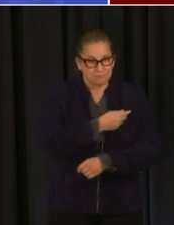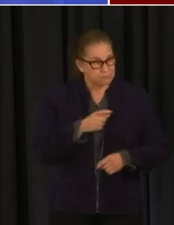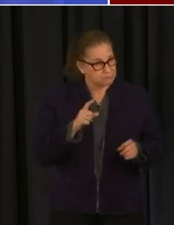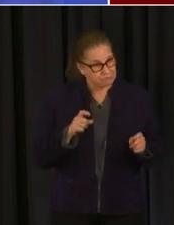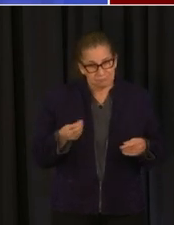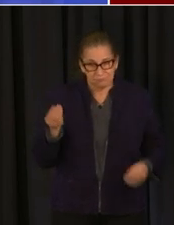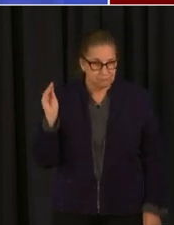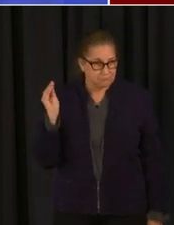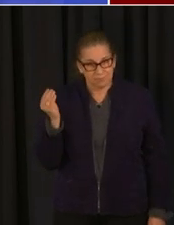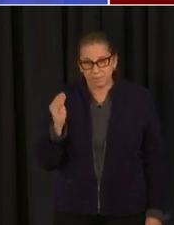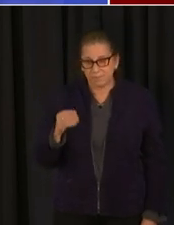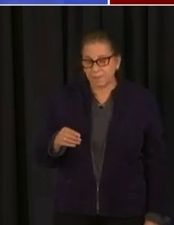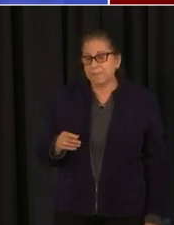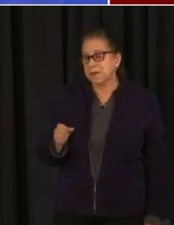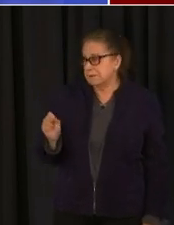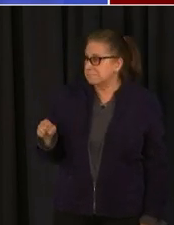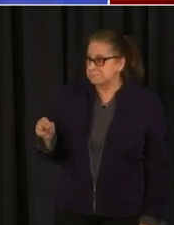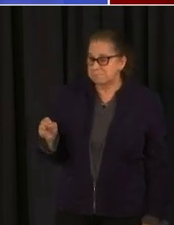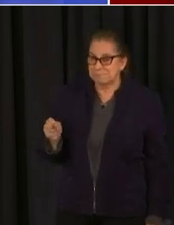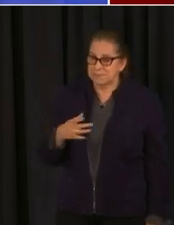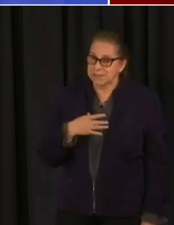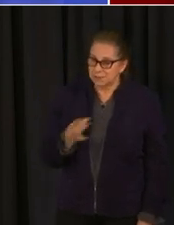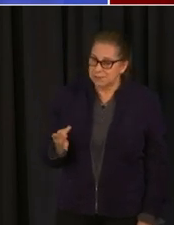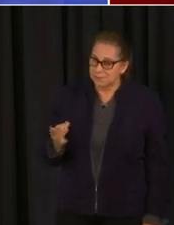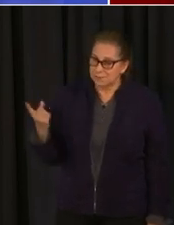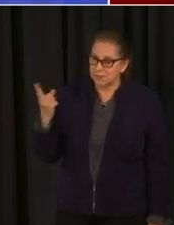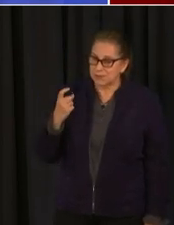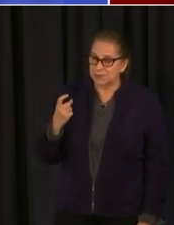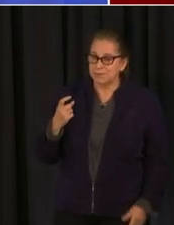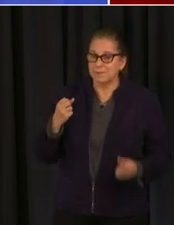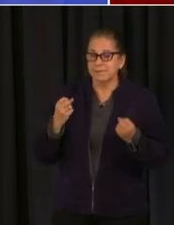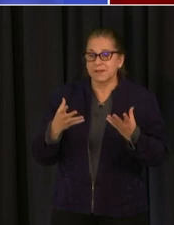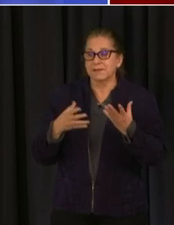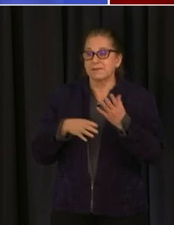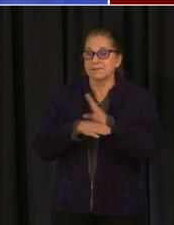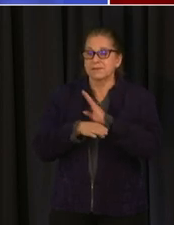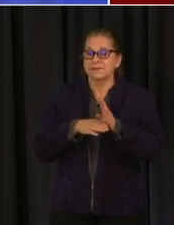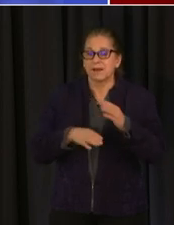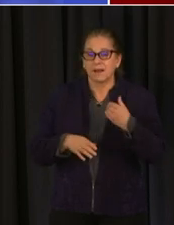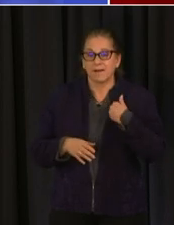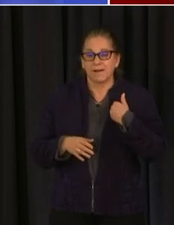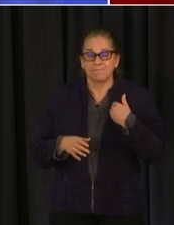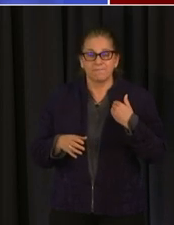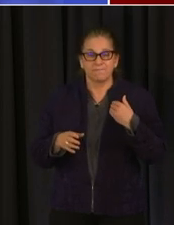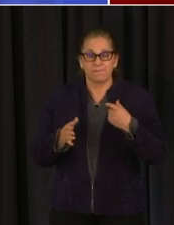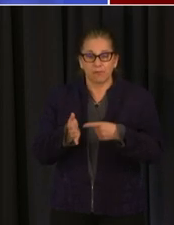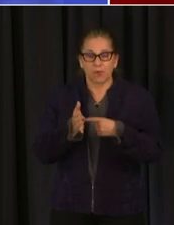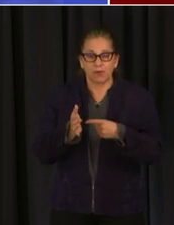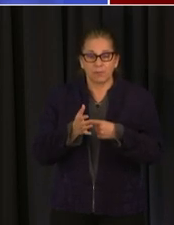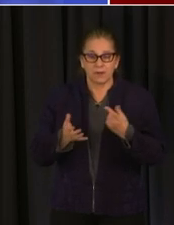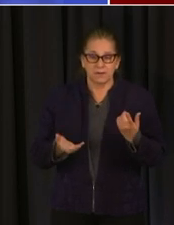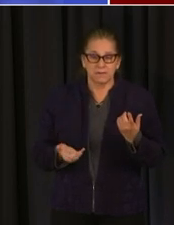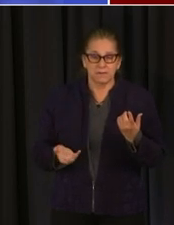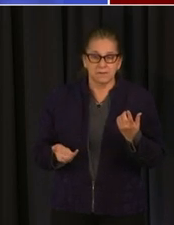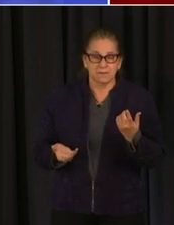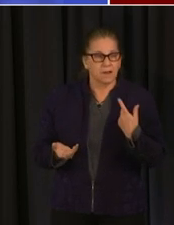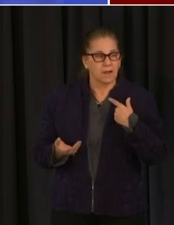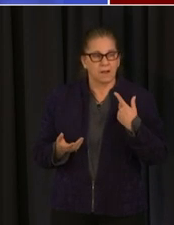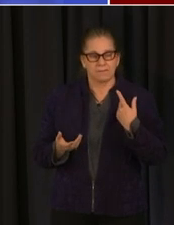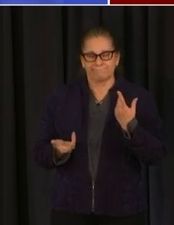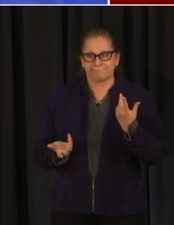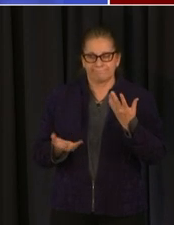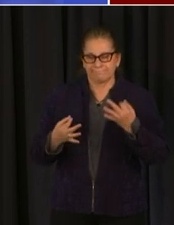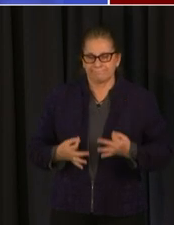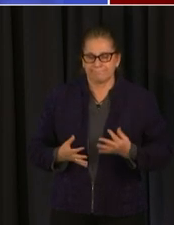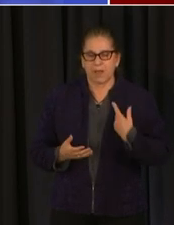because we think that businesses you know they require lots of things to enter a business but i've asked my legal team i want to get a formal